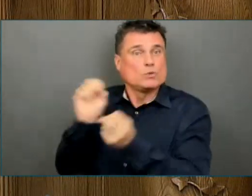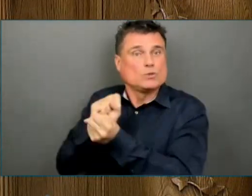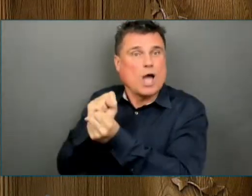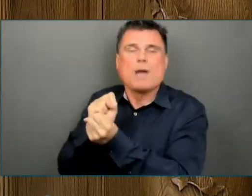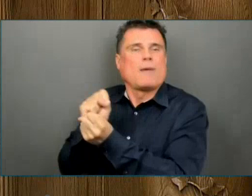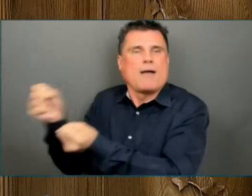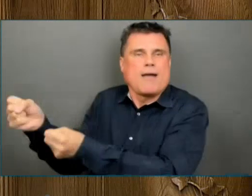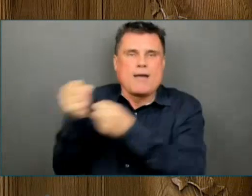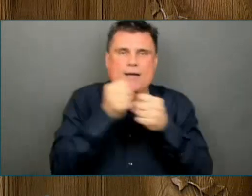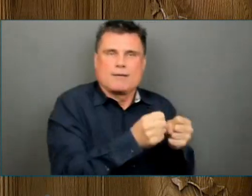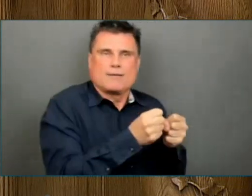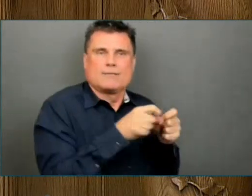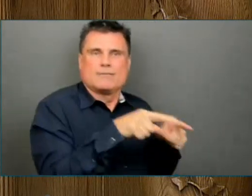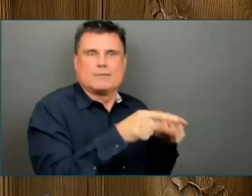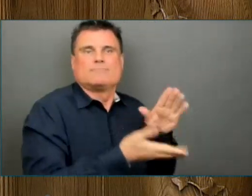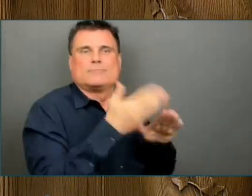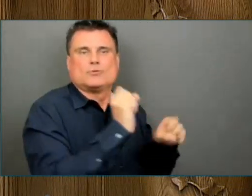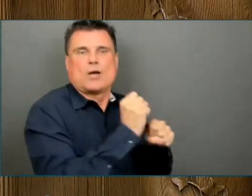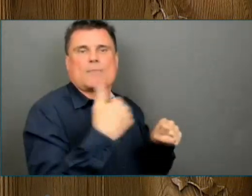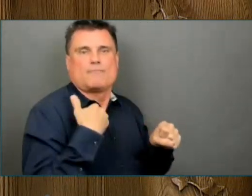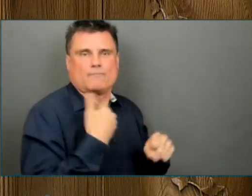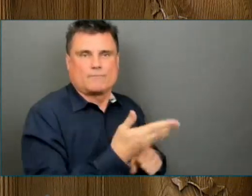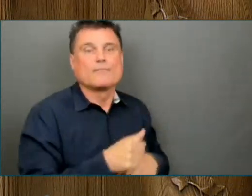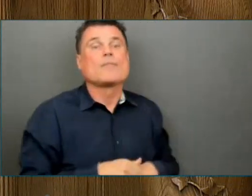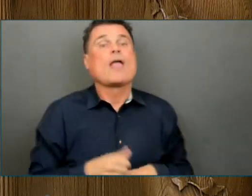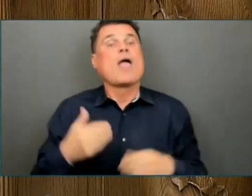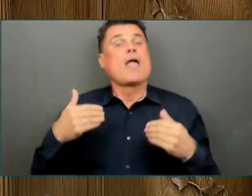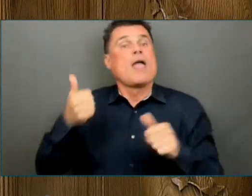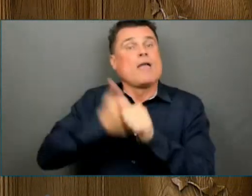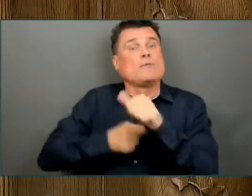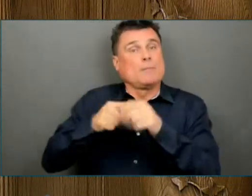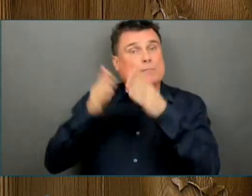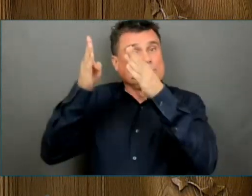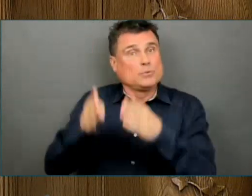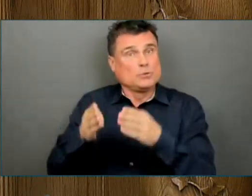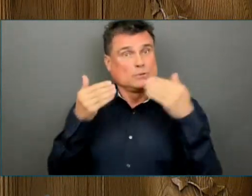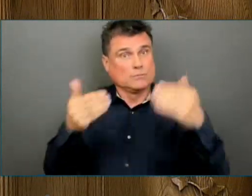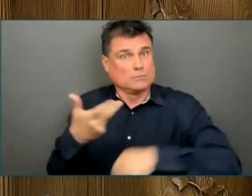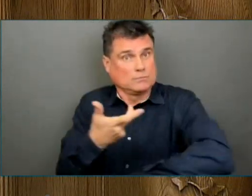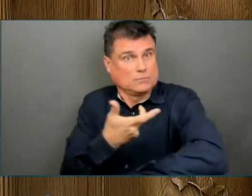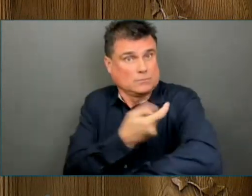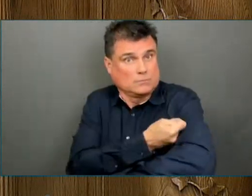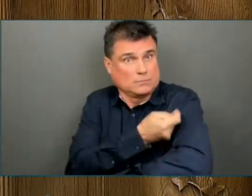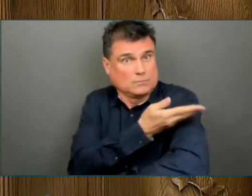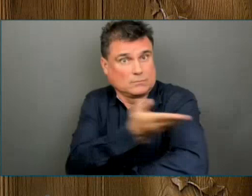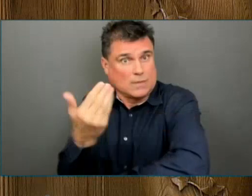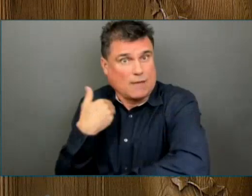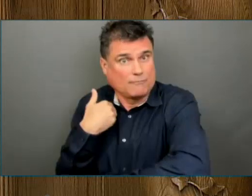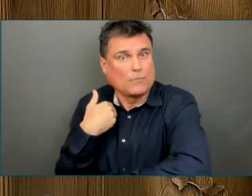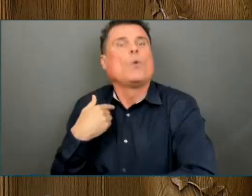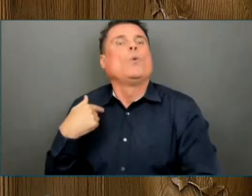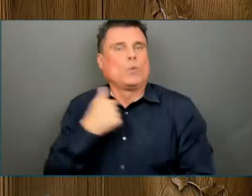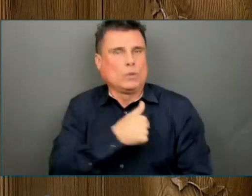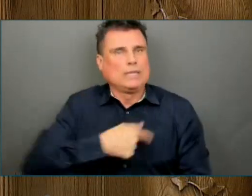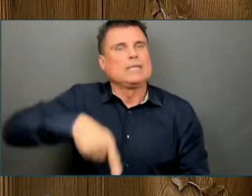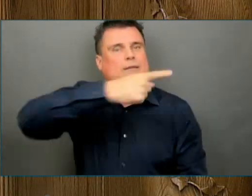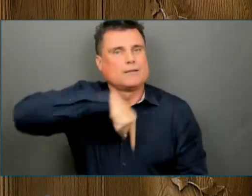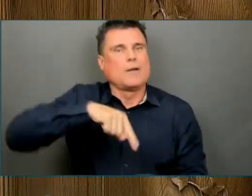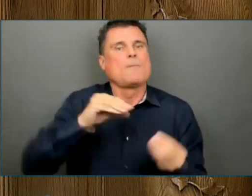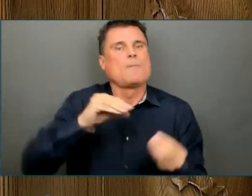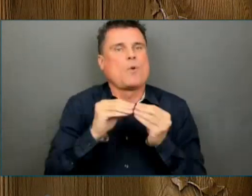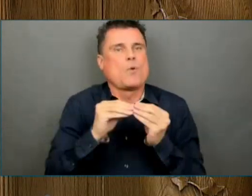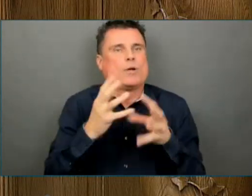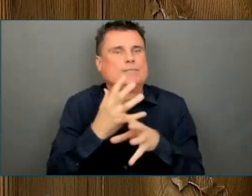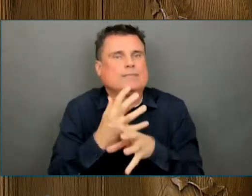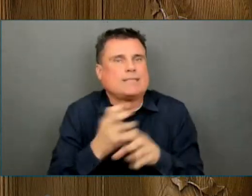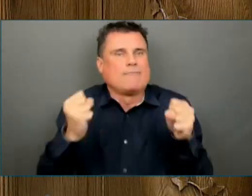all of us become safer, bringing us one step closer to the end of the pandemic. But in a marathon, the final push is